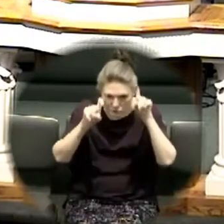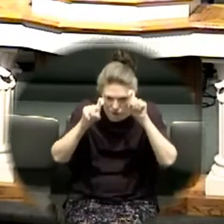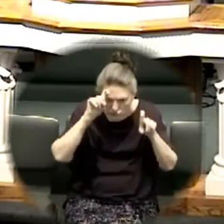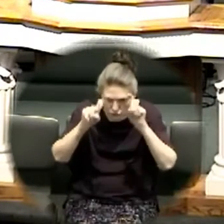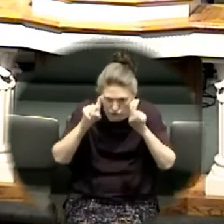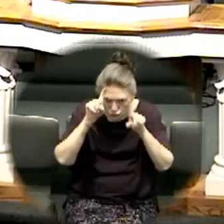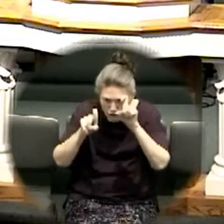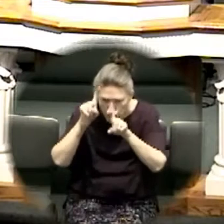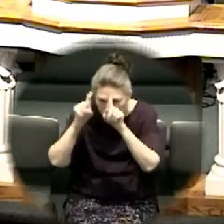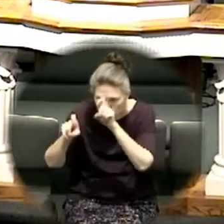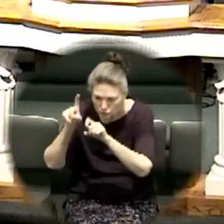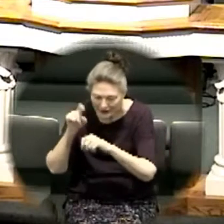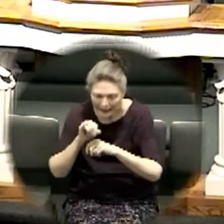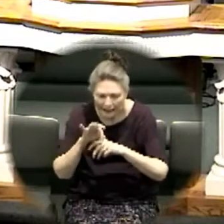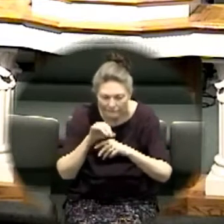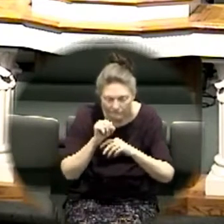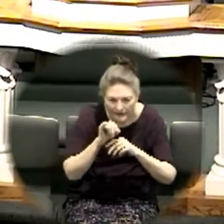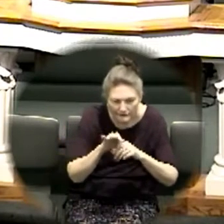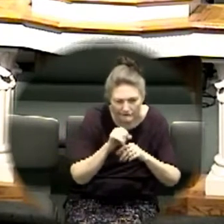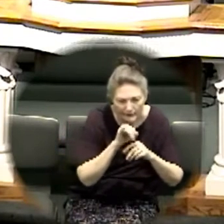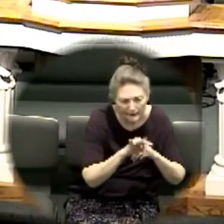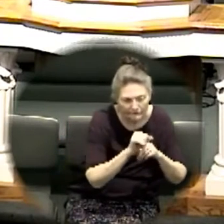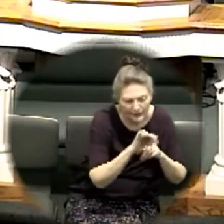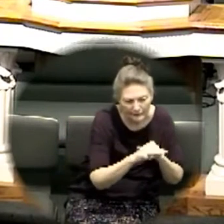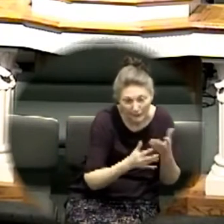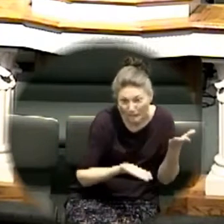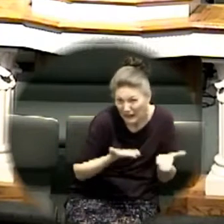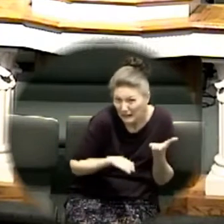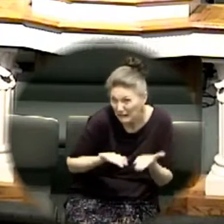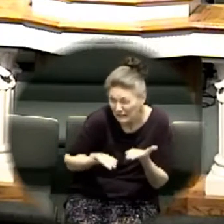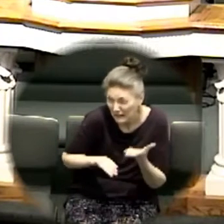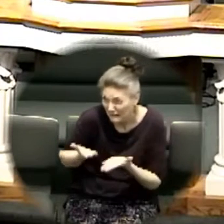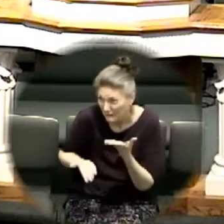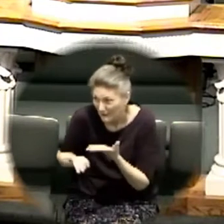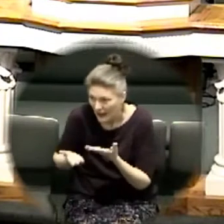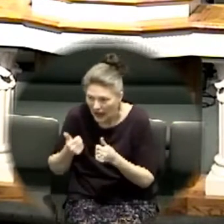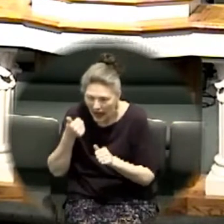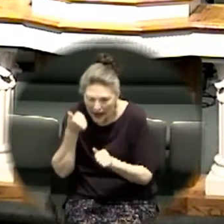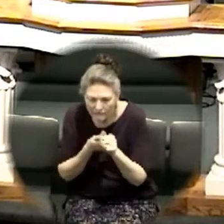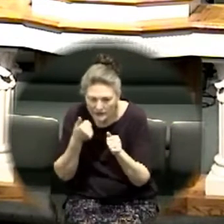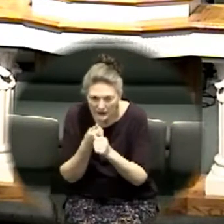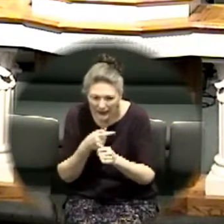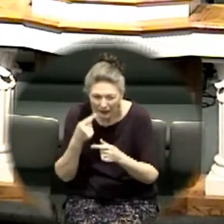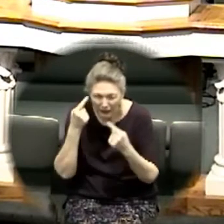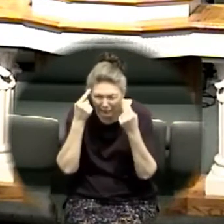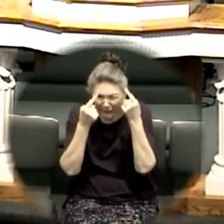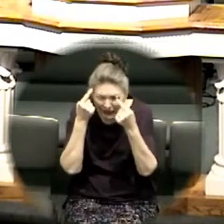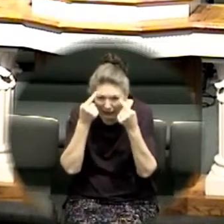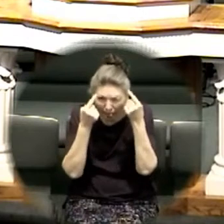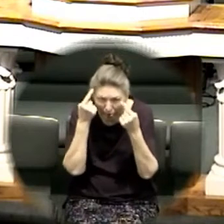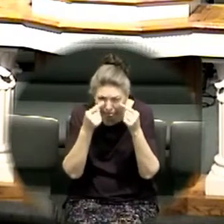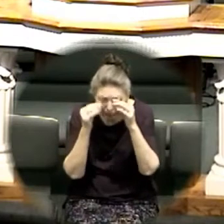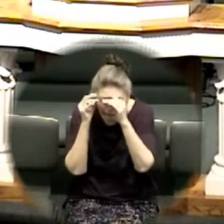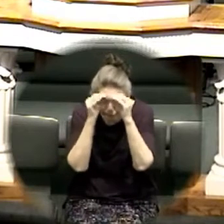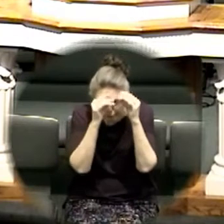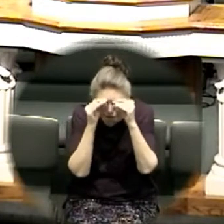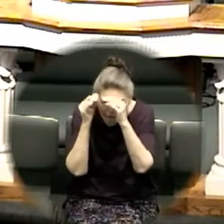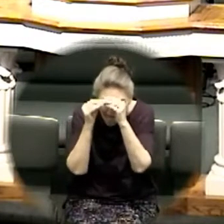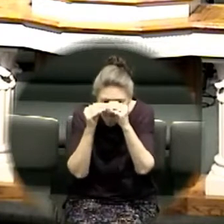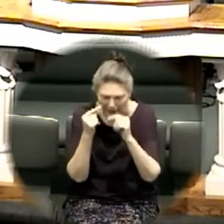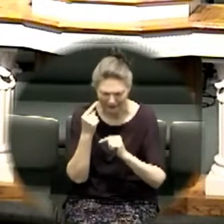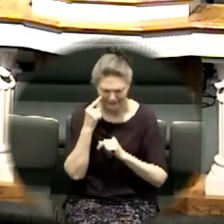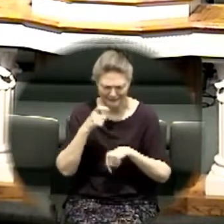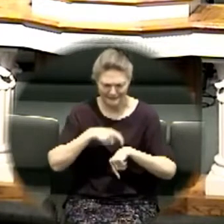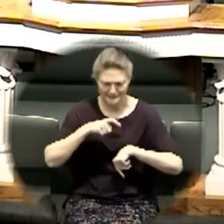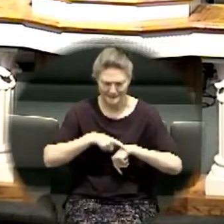possible ifs that go through your head every day you know i think it's time i step up my prayer